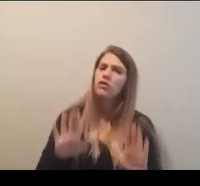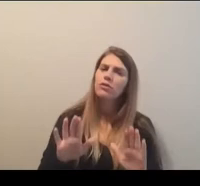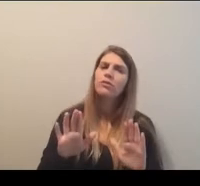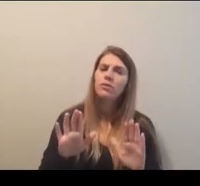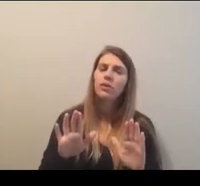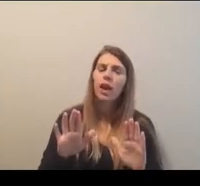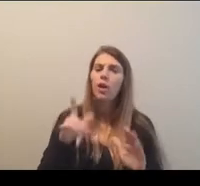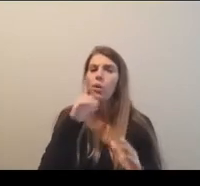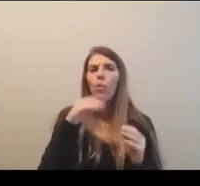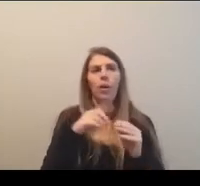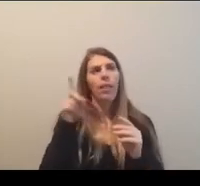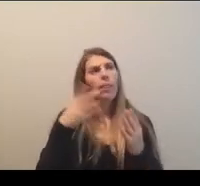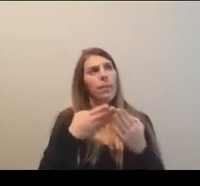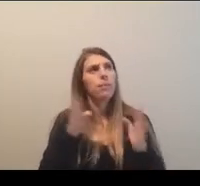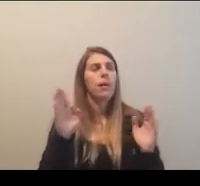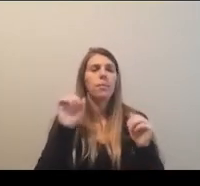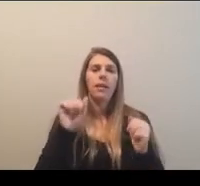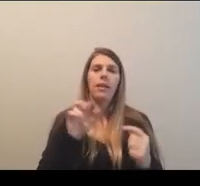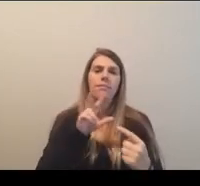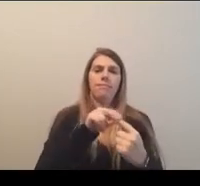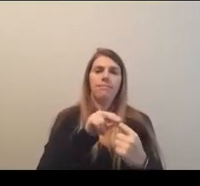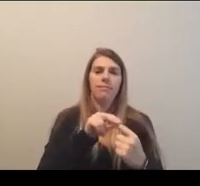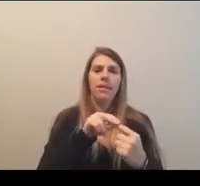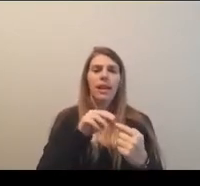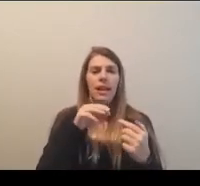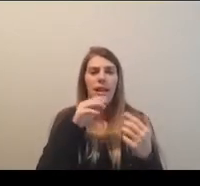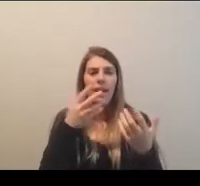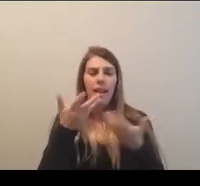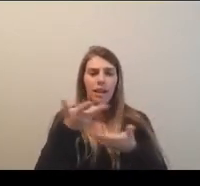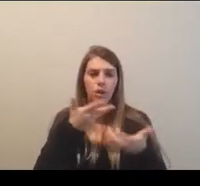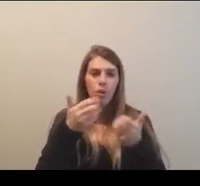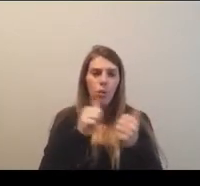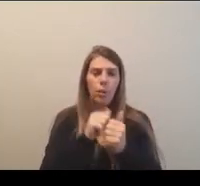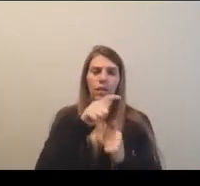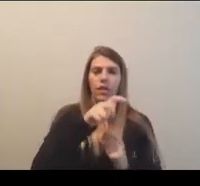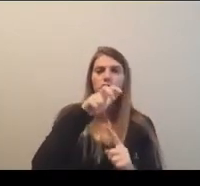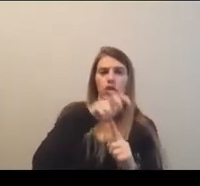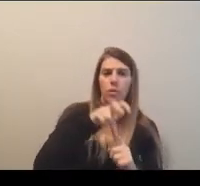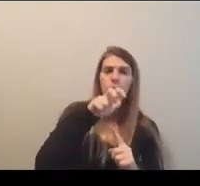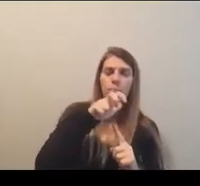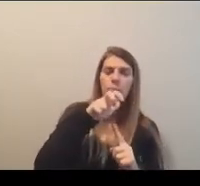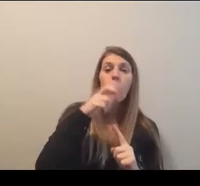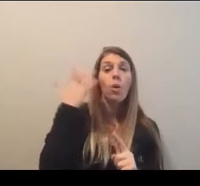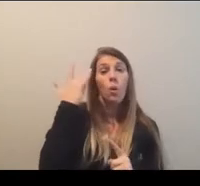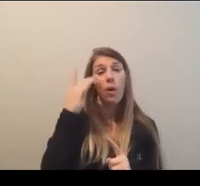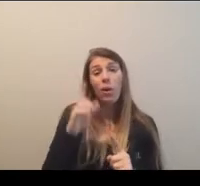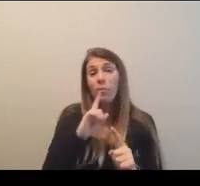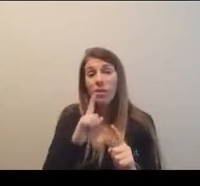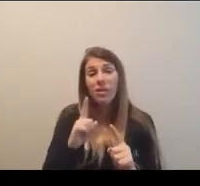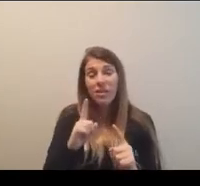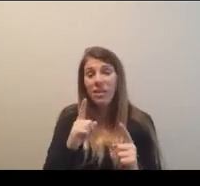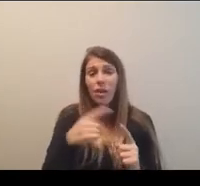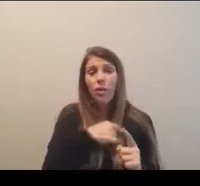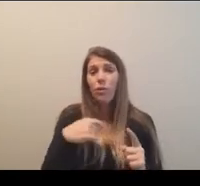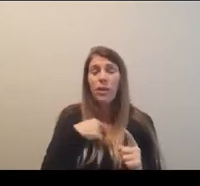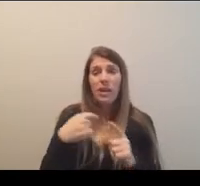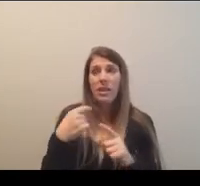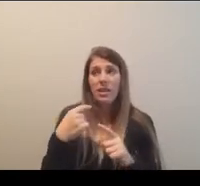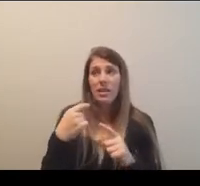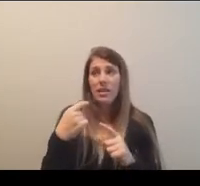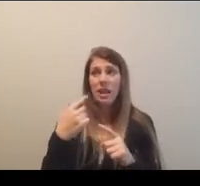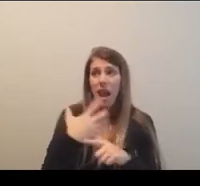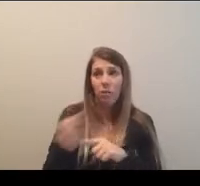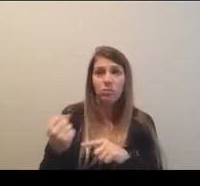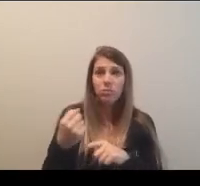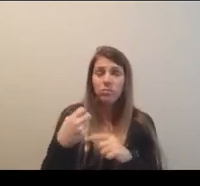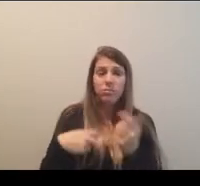in the public to access, um, engaging with the championship. Um, because frankly, we, we sell out and we have been selling